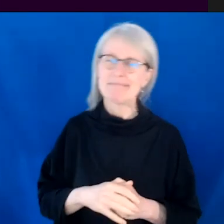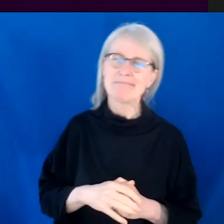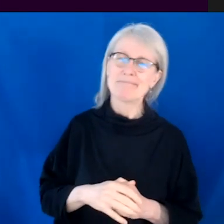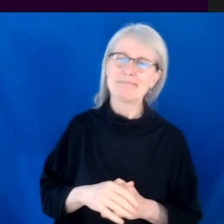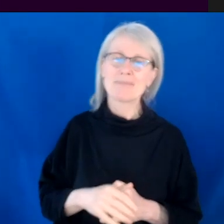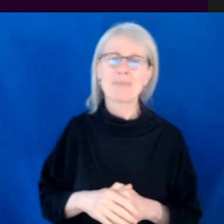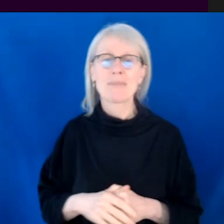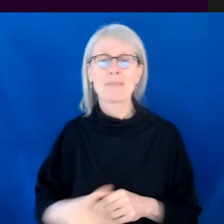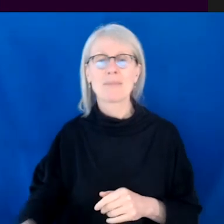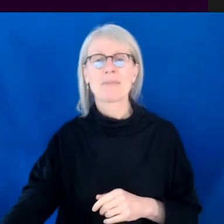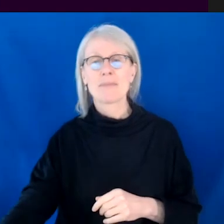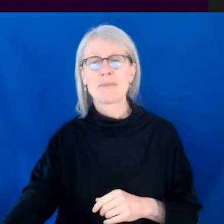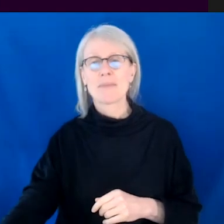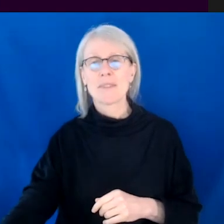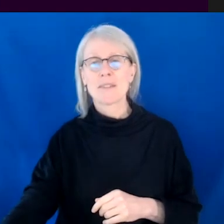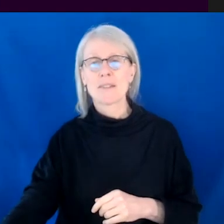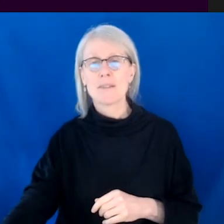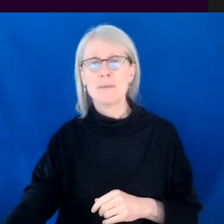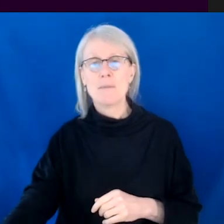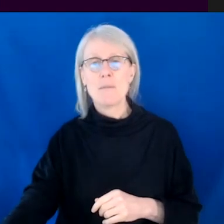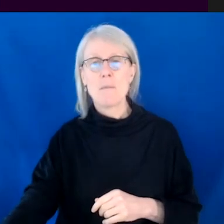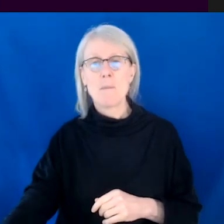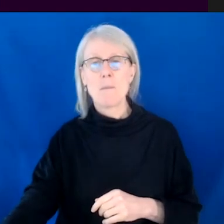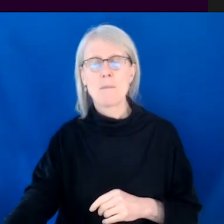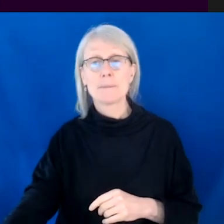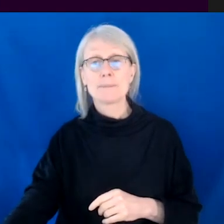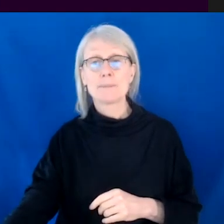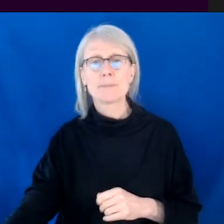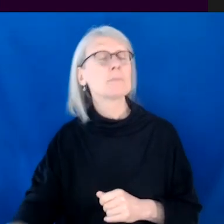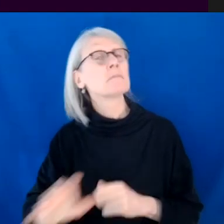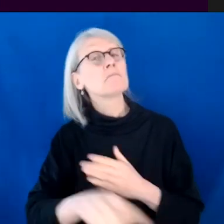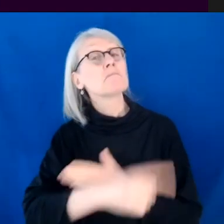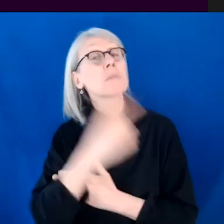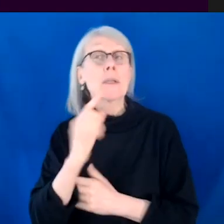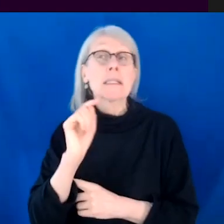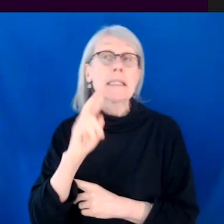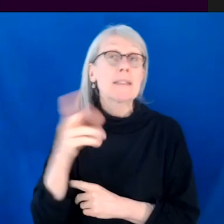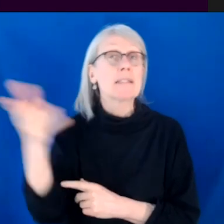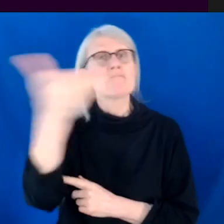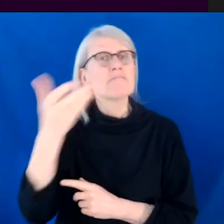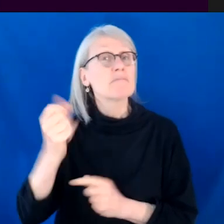Um, so what kind of stories do you think the industry is looking for right now in general?